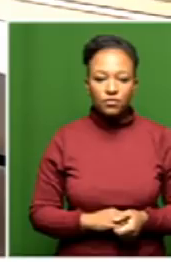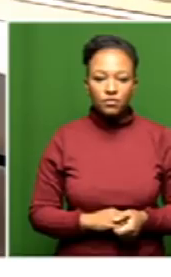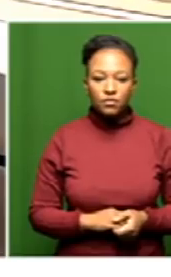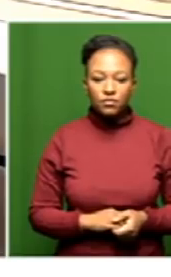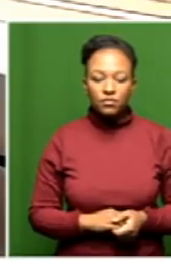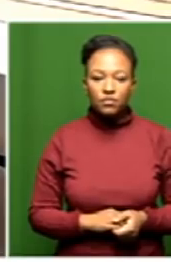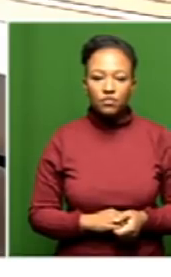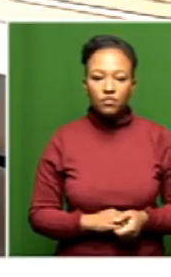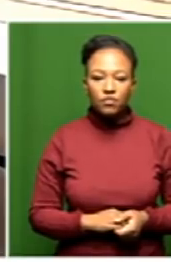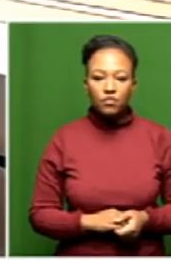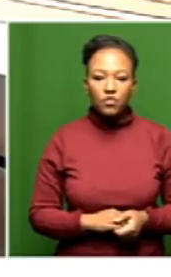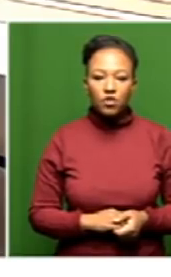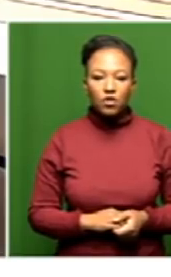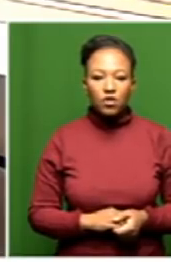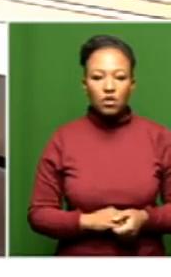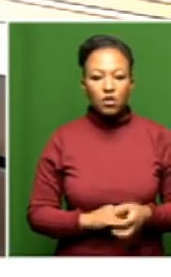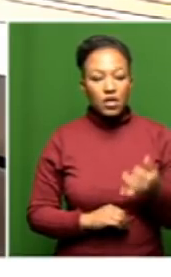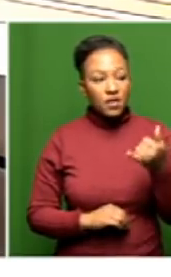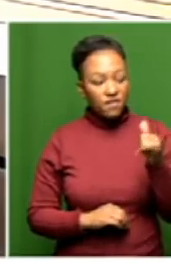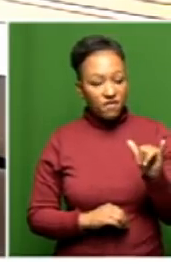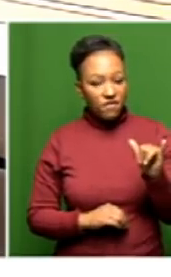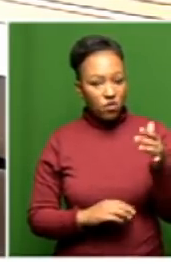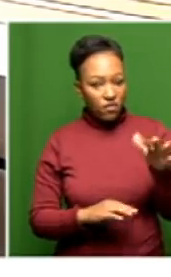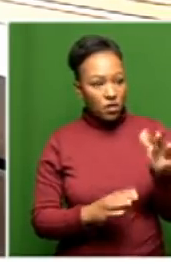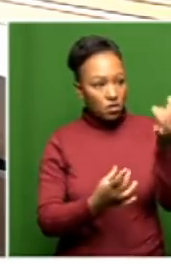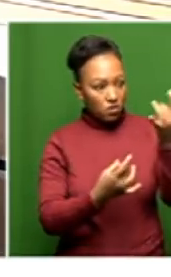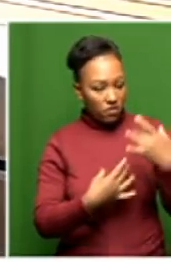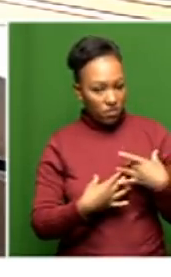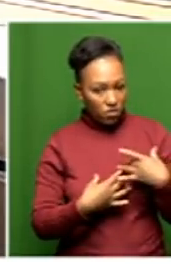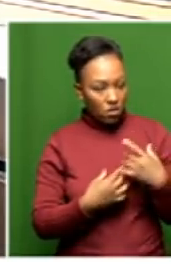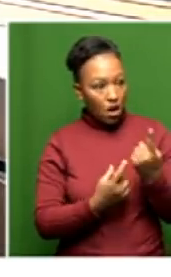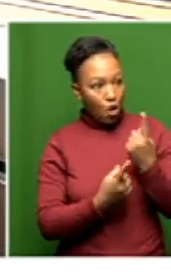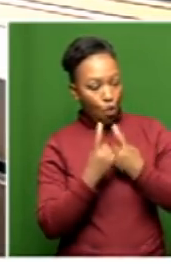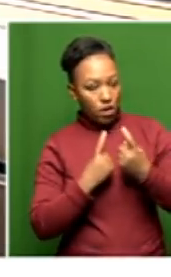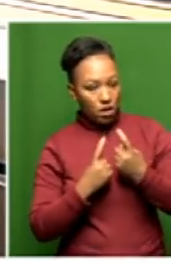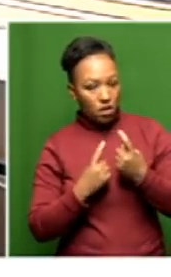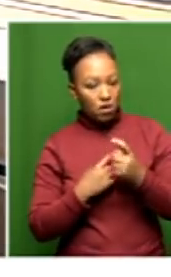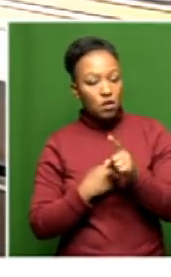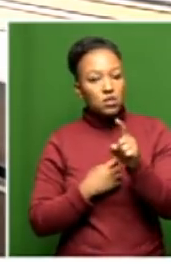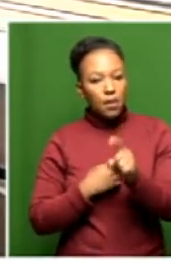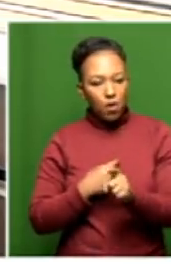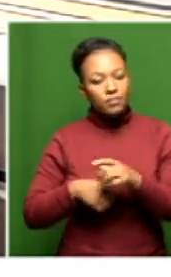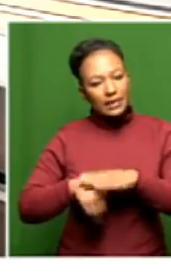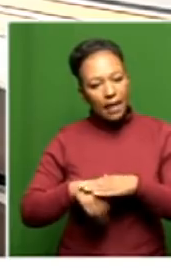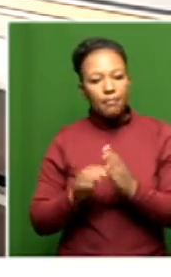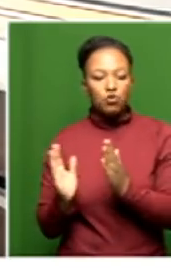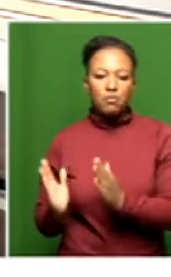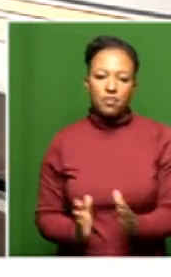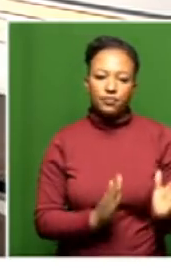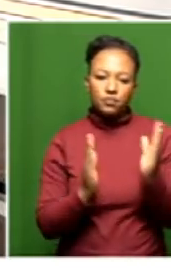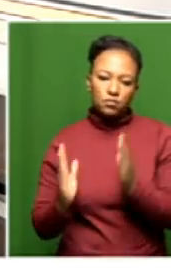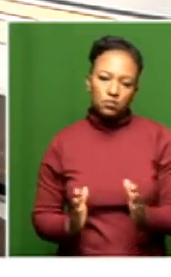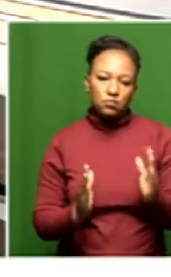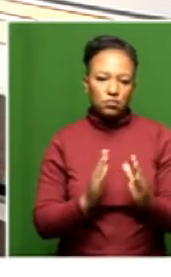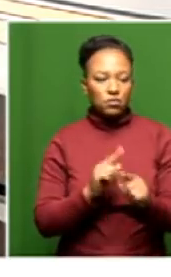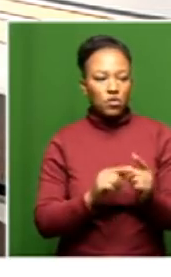When you asked me for the interview, if you had indicated to me that this would be a question, I would have had time to prepare myself and get the